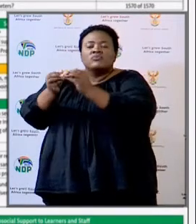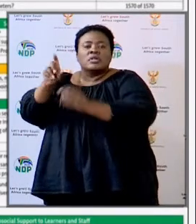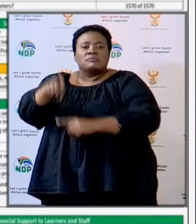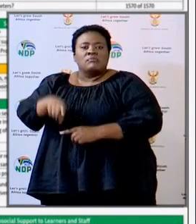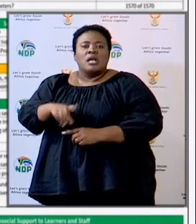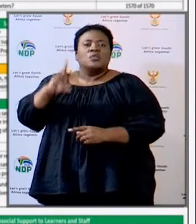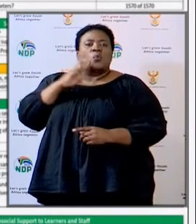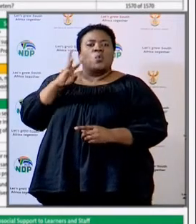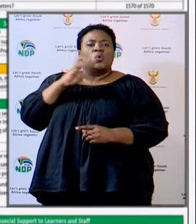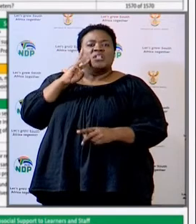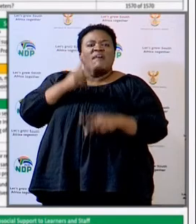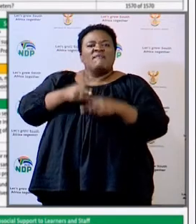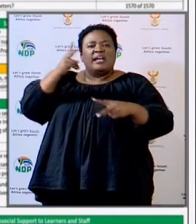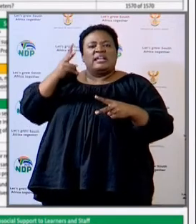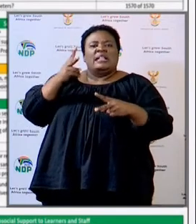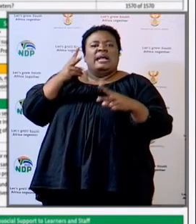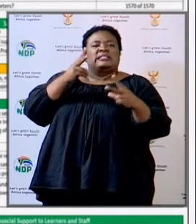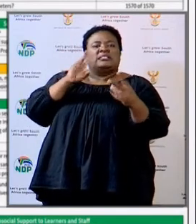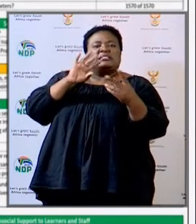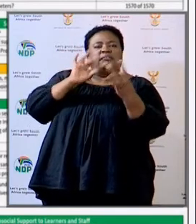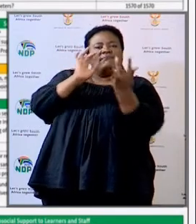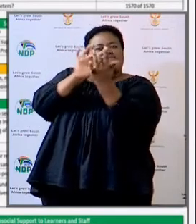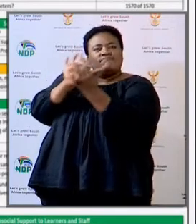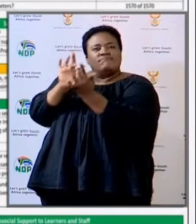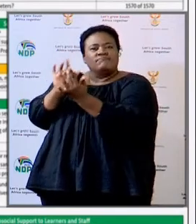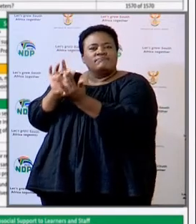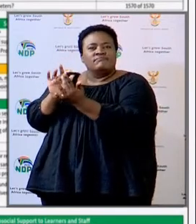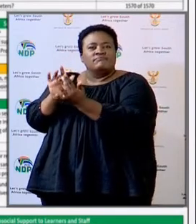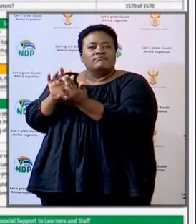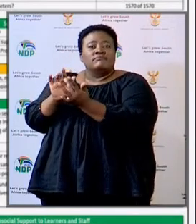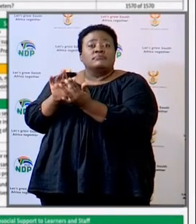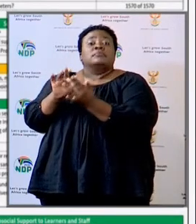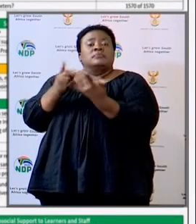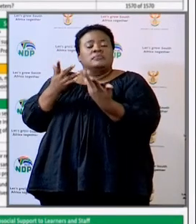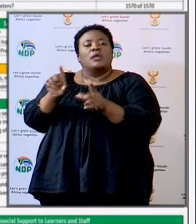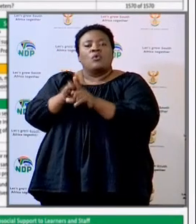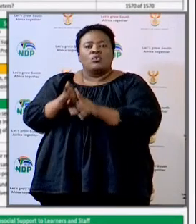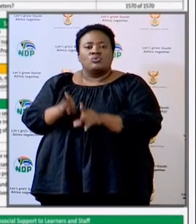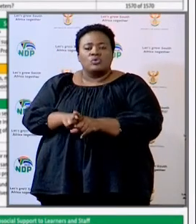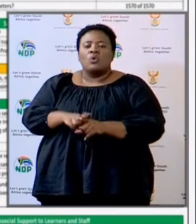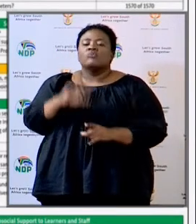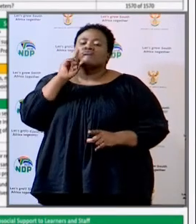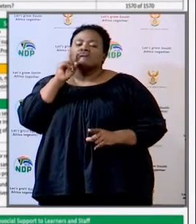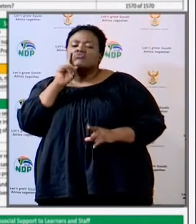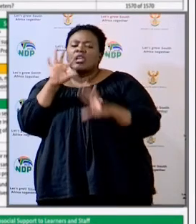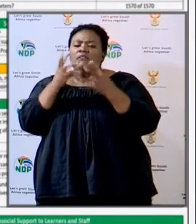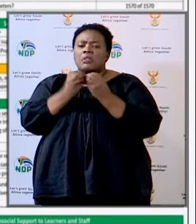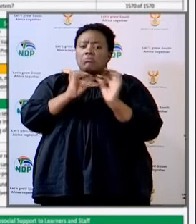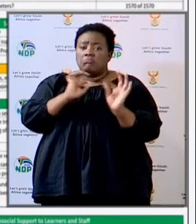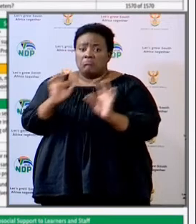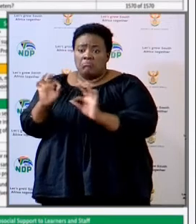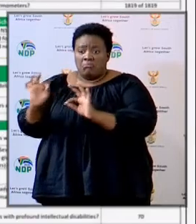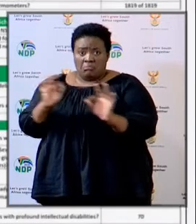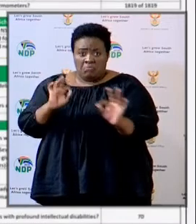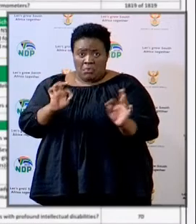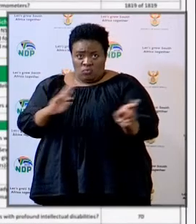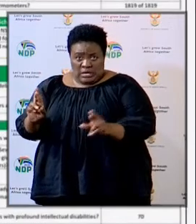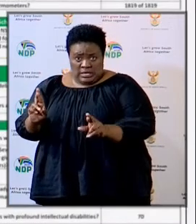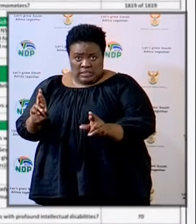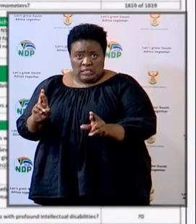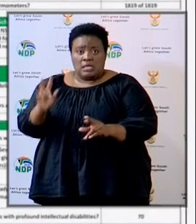water finalizing installation there, and in terms of orientation, finalizing orientation,